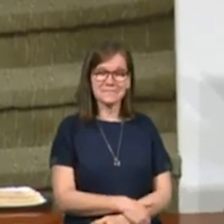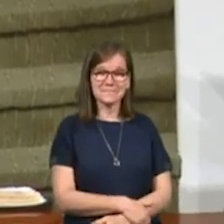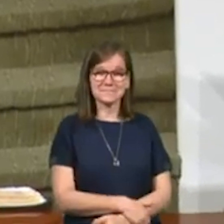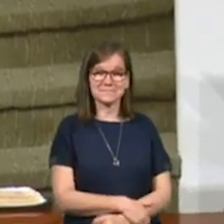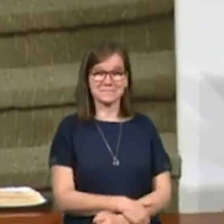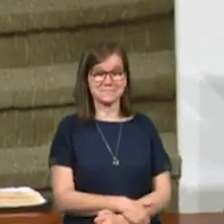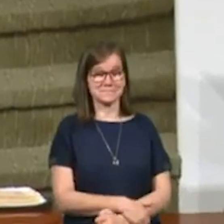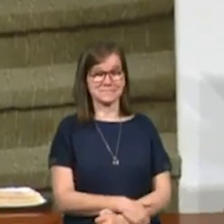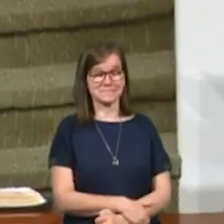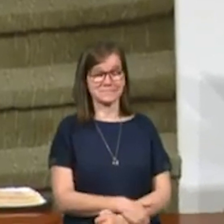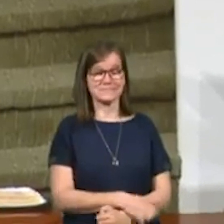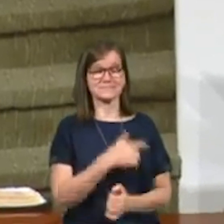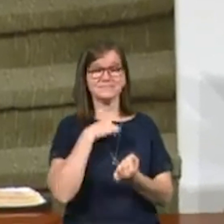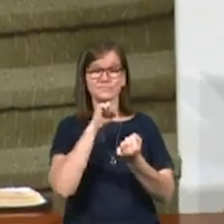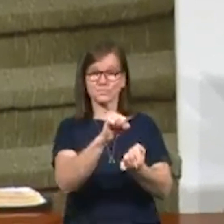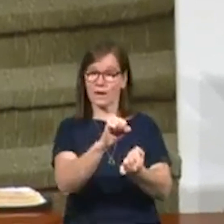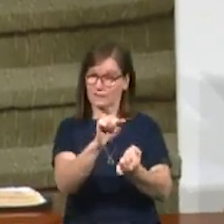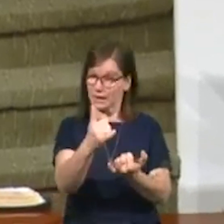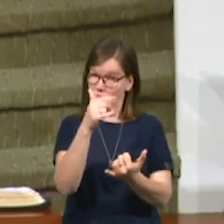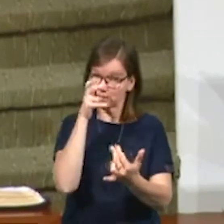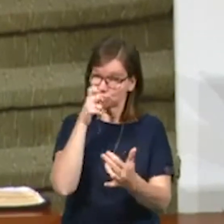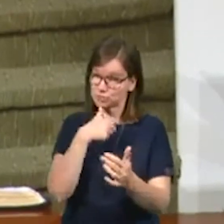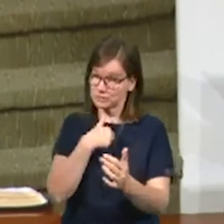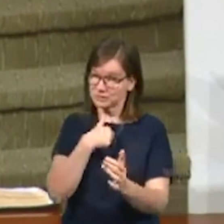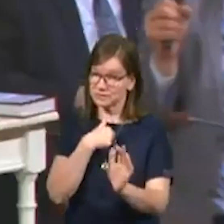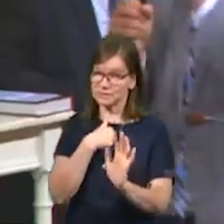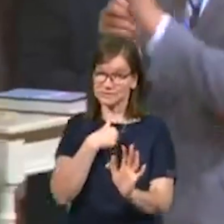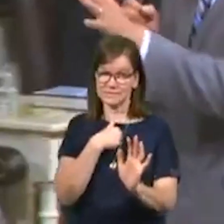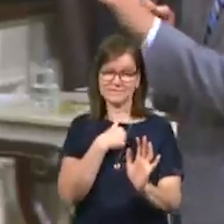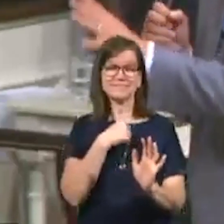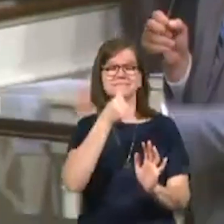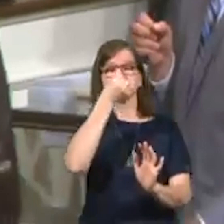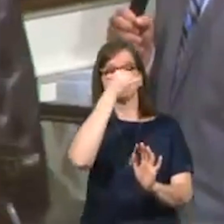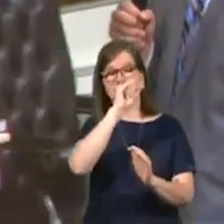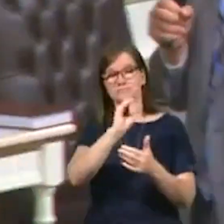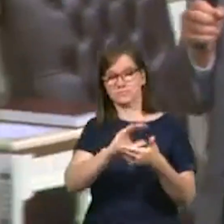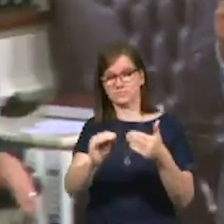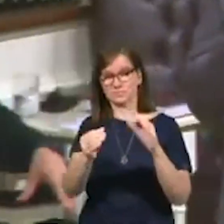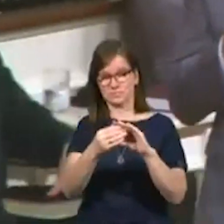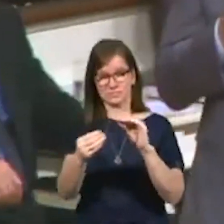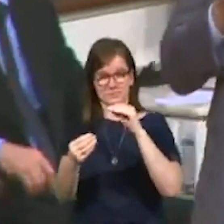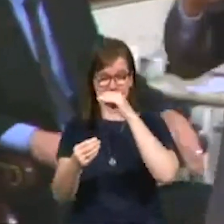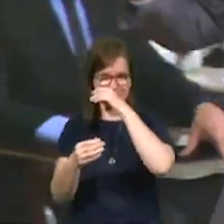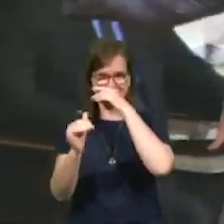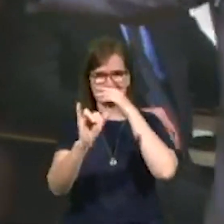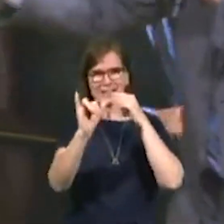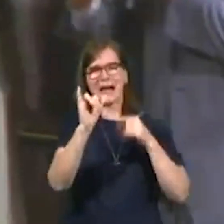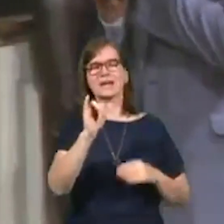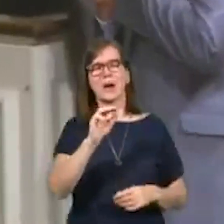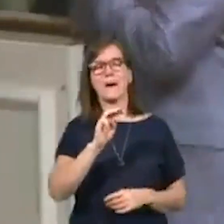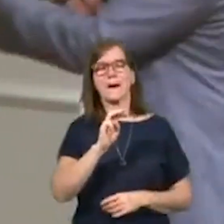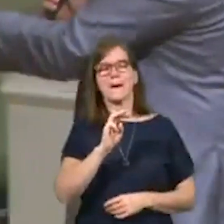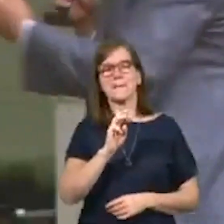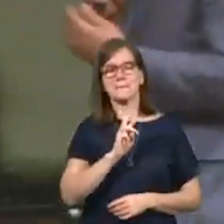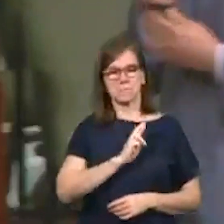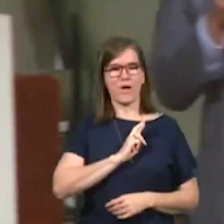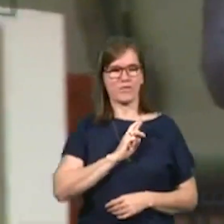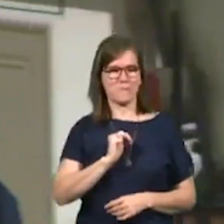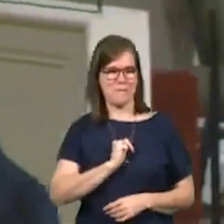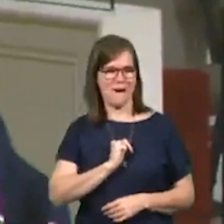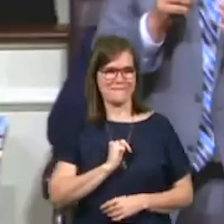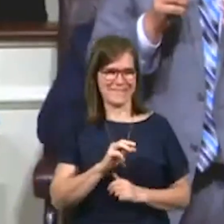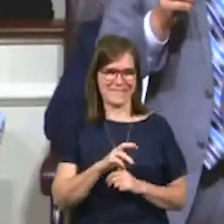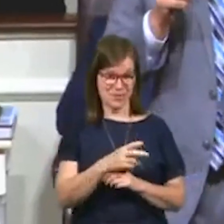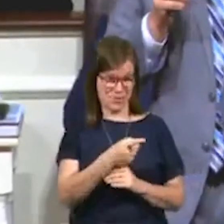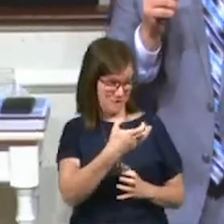I, on the way home. Now you listen to me. This is, this is an absurd story. This is like a brother Moffitt. So you want to finish it for me? No, but,